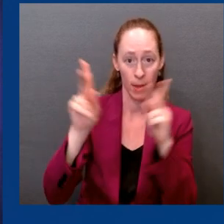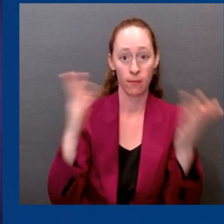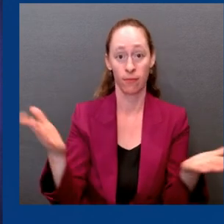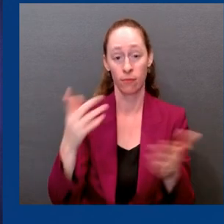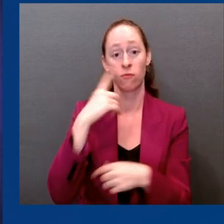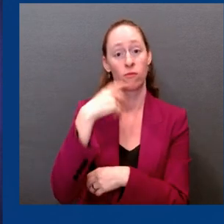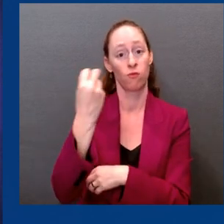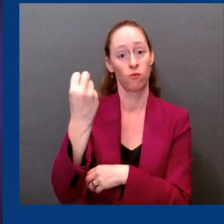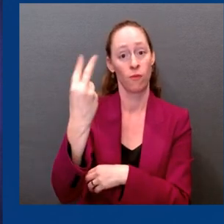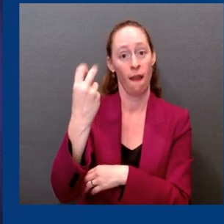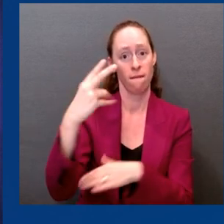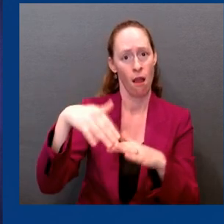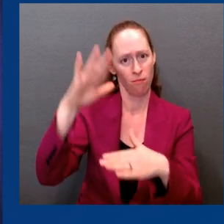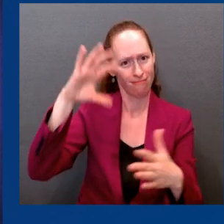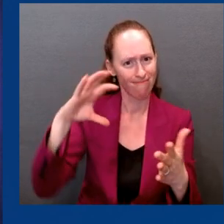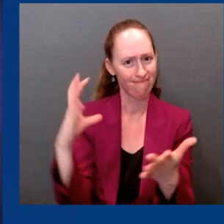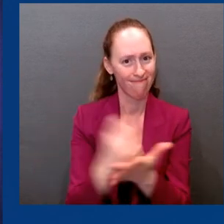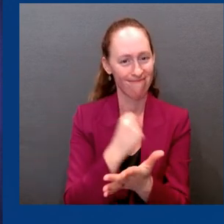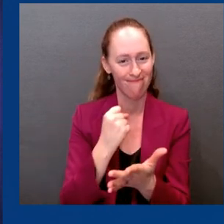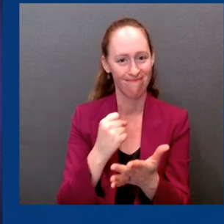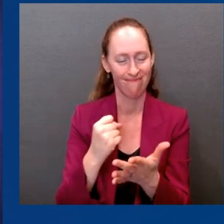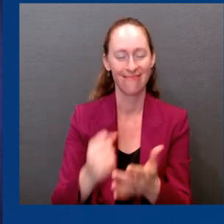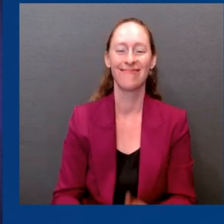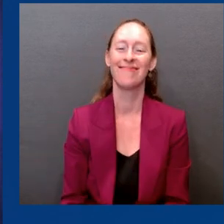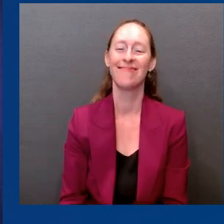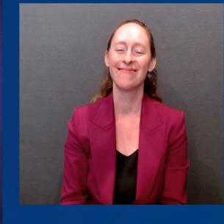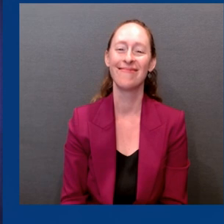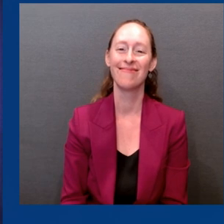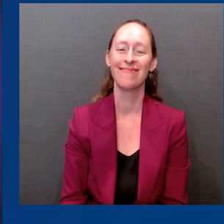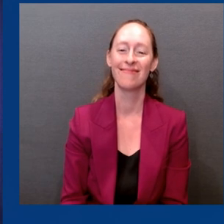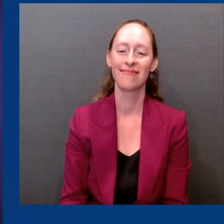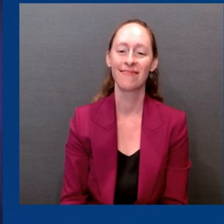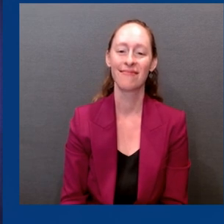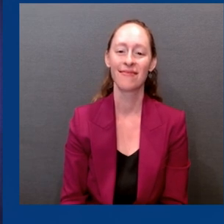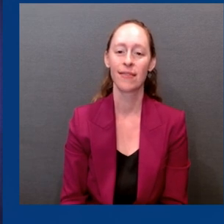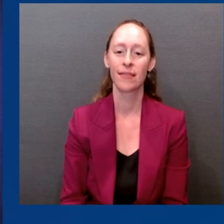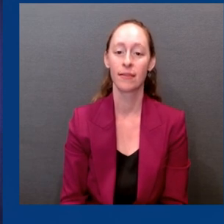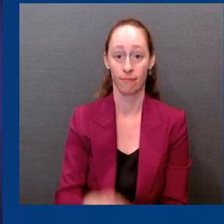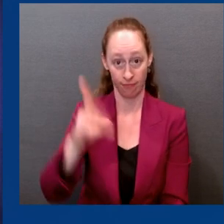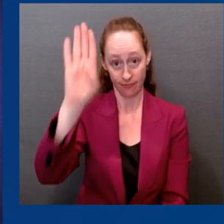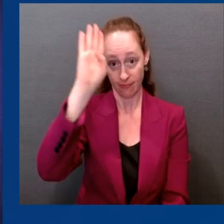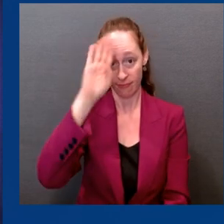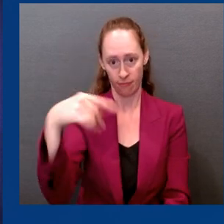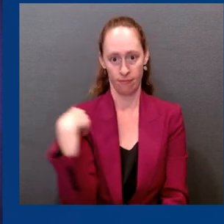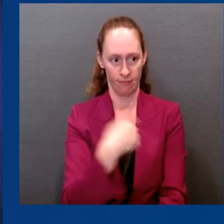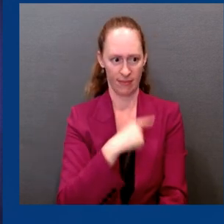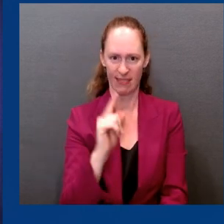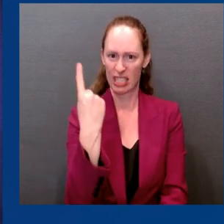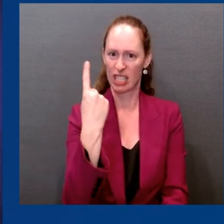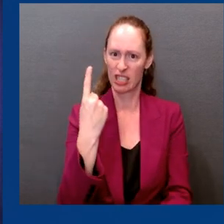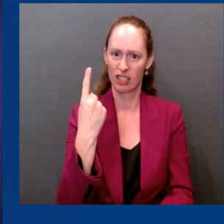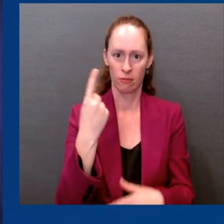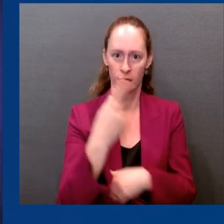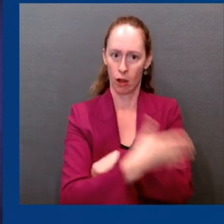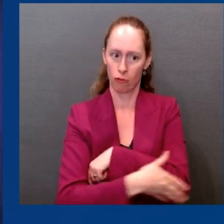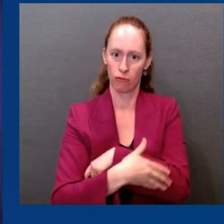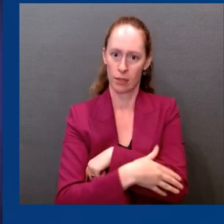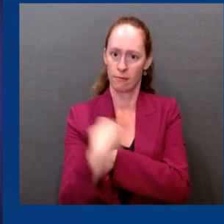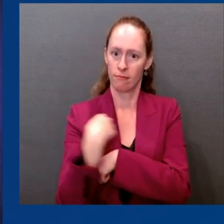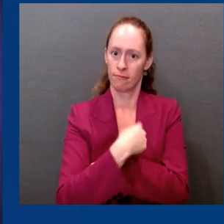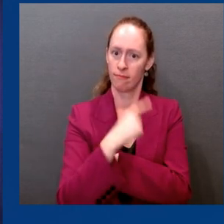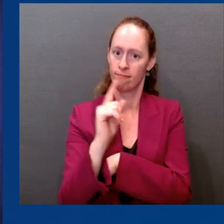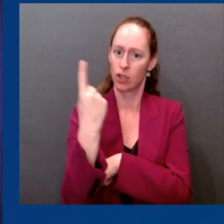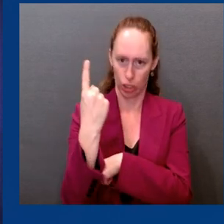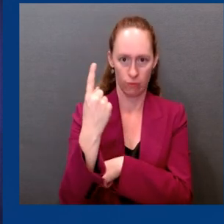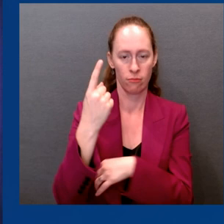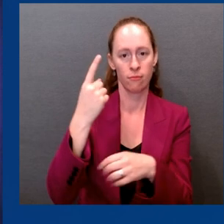with new vaccines that match the version of the Omicron variant that is currently dominant, dominant both here in the U.S. and around the world.